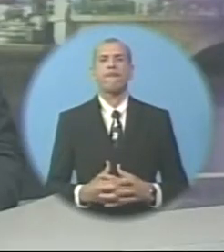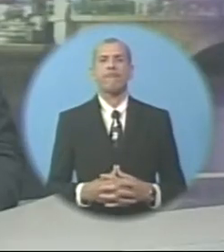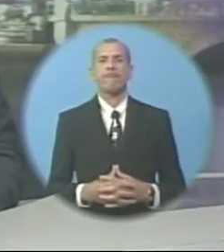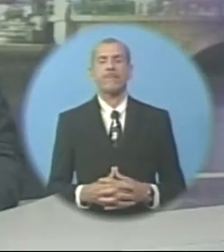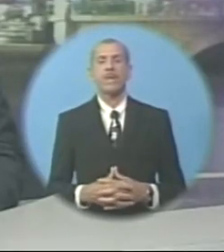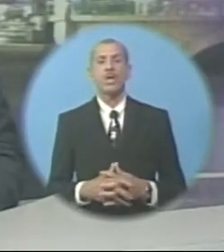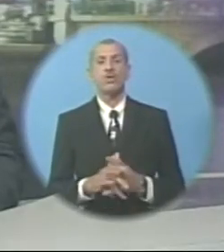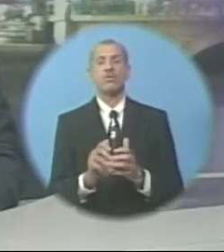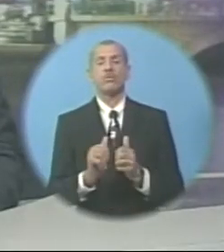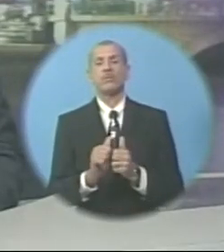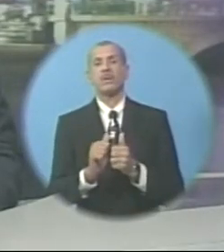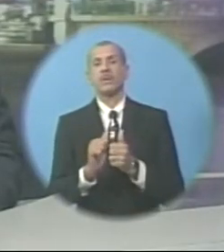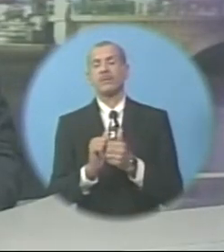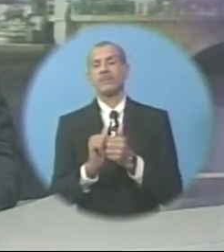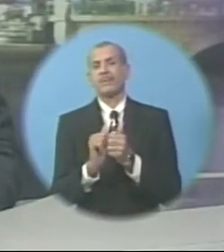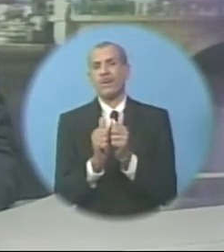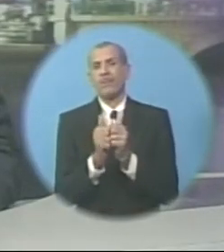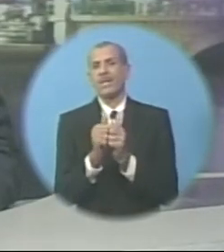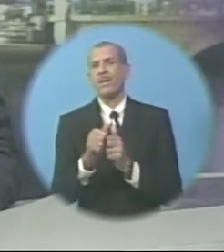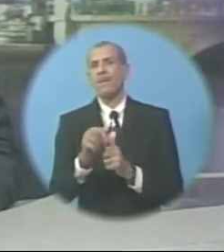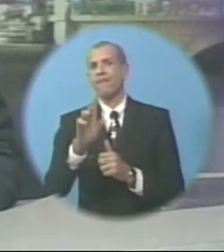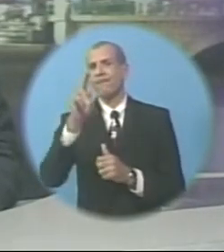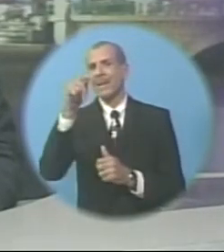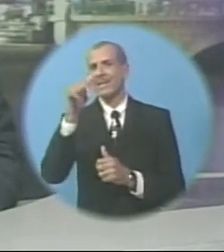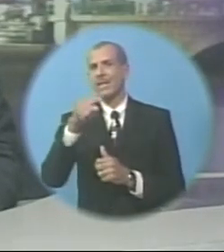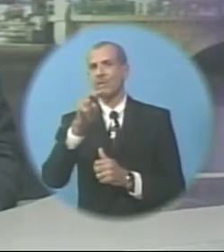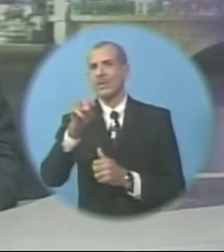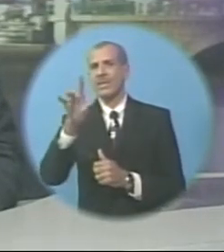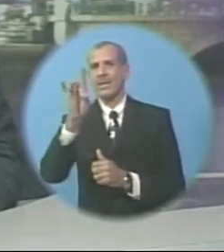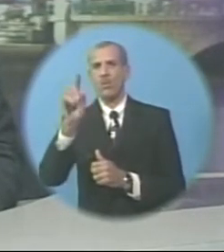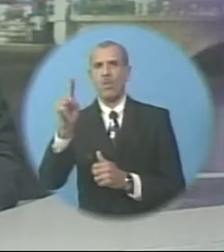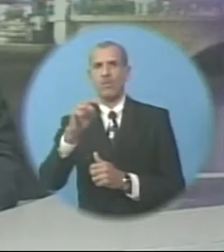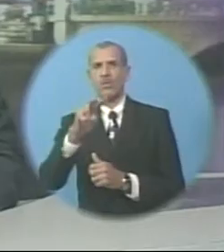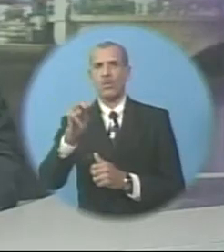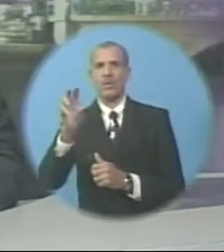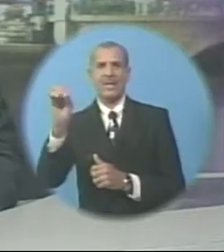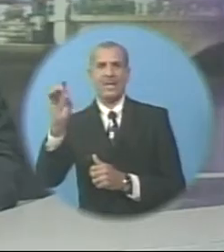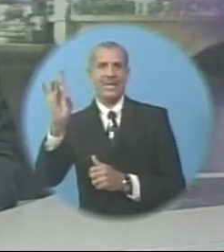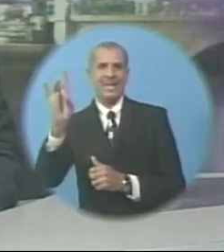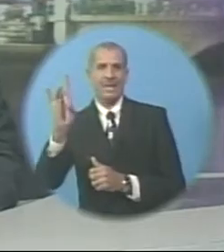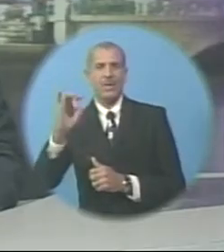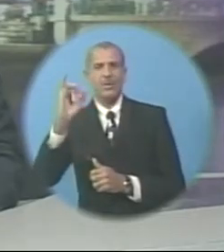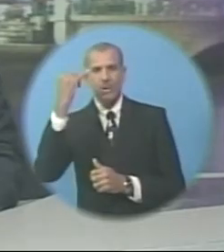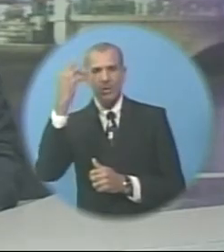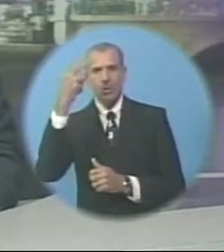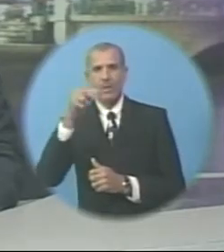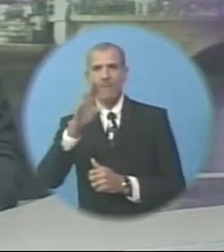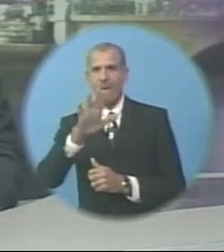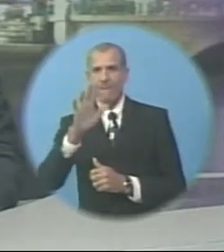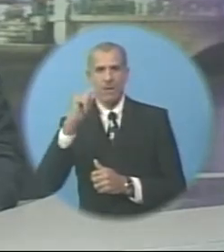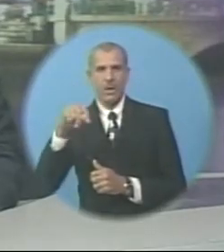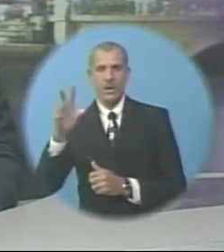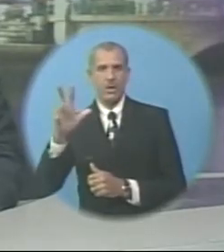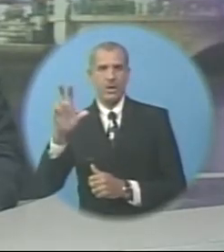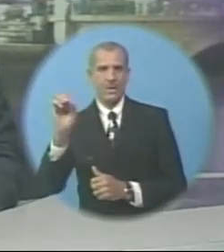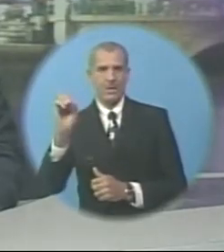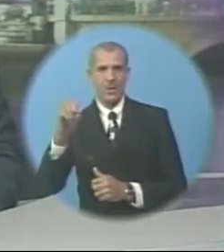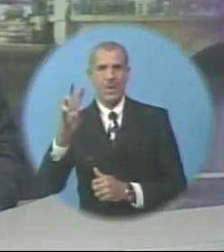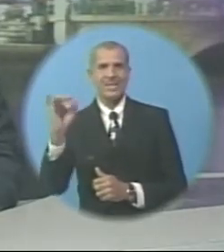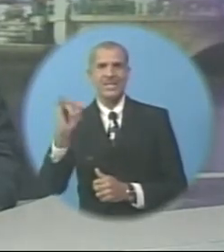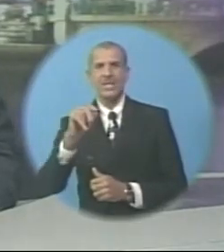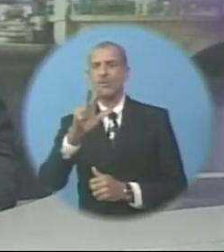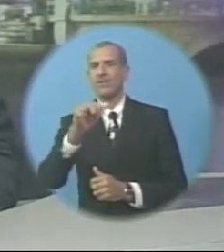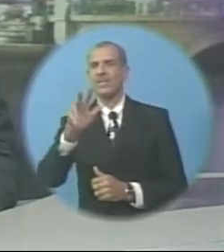So scores in the match Pakistan 281 and 208 With Jason Holder Taking 5 for 30 West